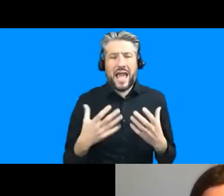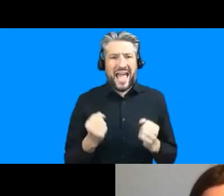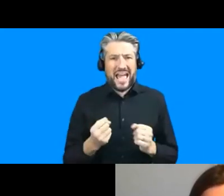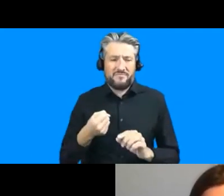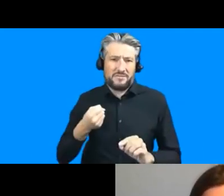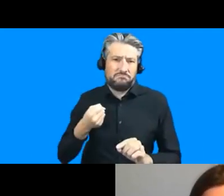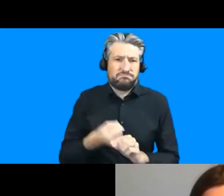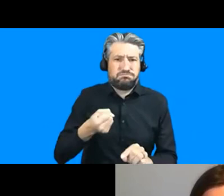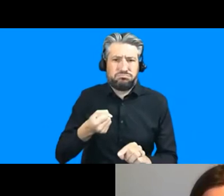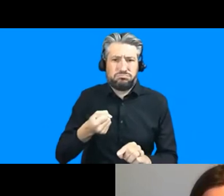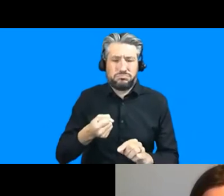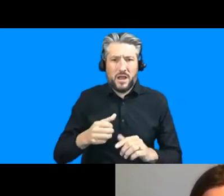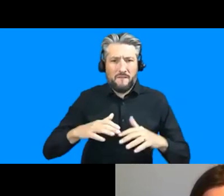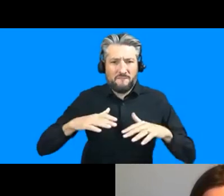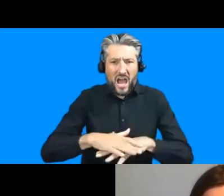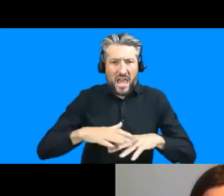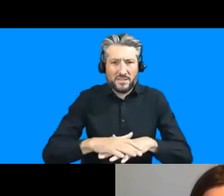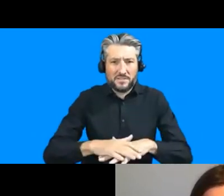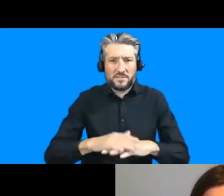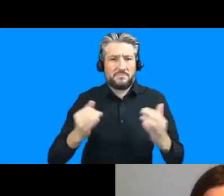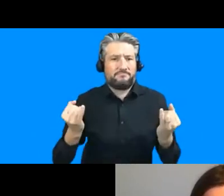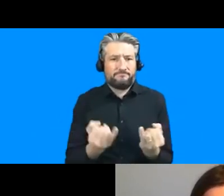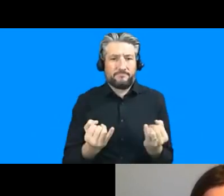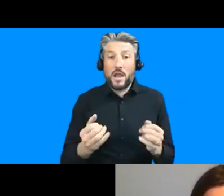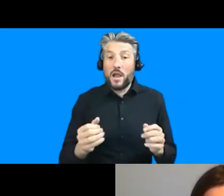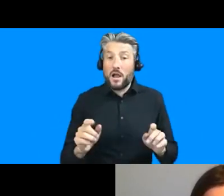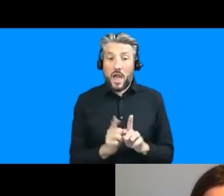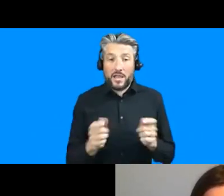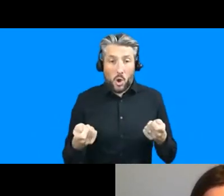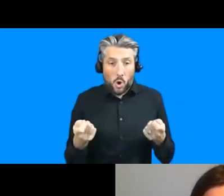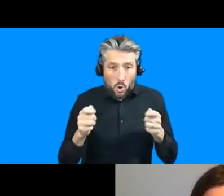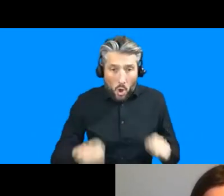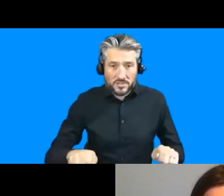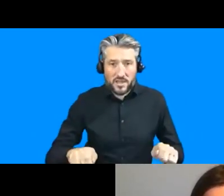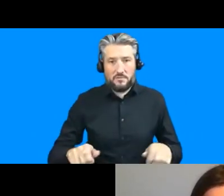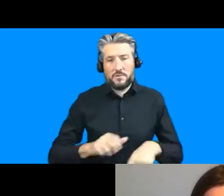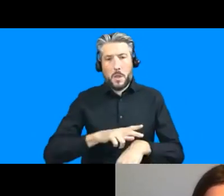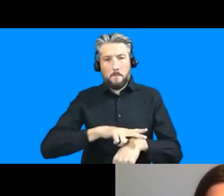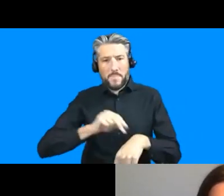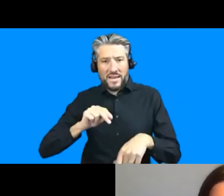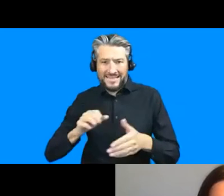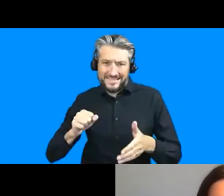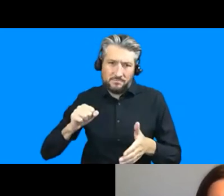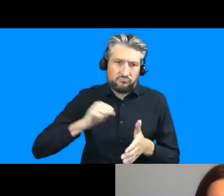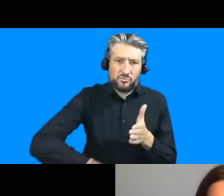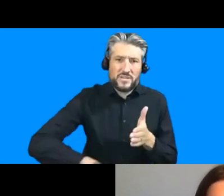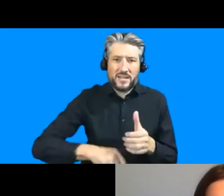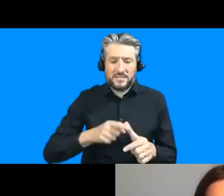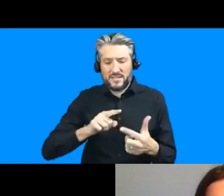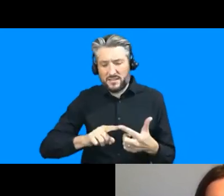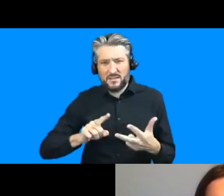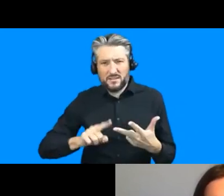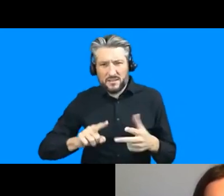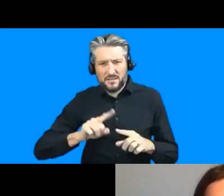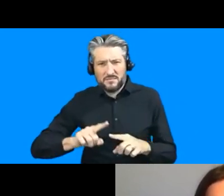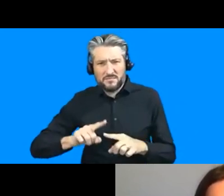as a result of violent lockdowns and the police brutality and other forms of domestic violence that have picked up those and the ways